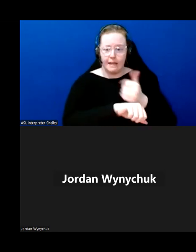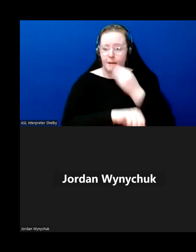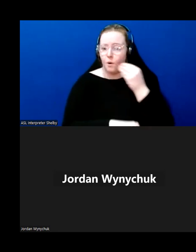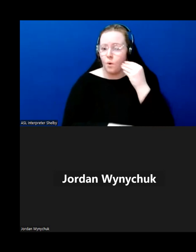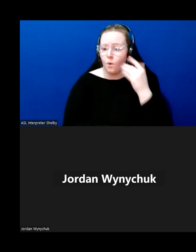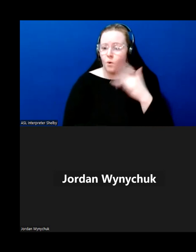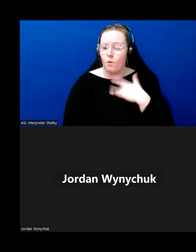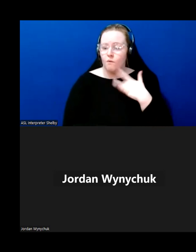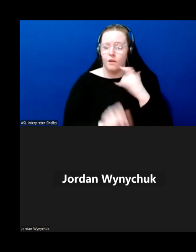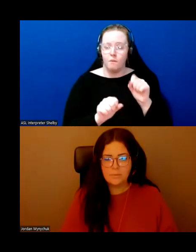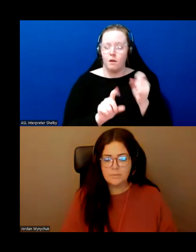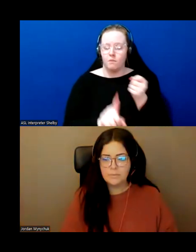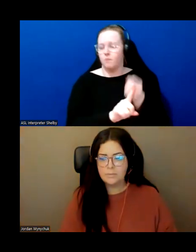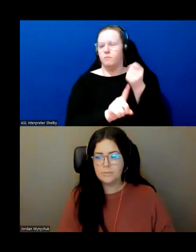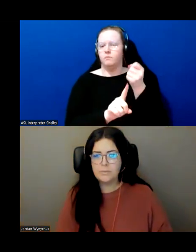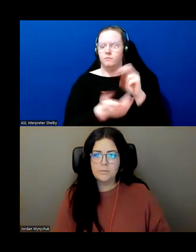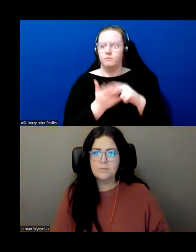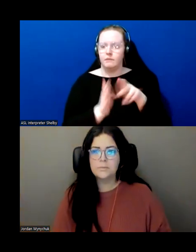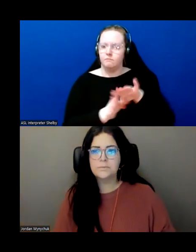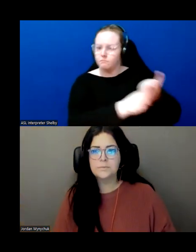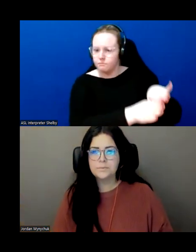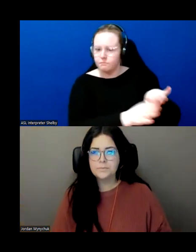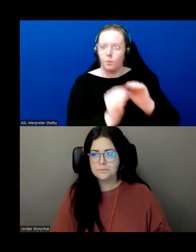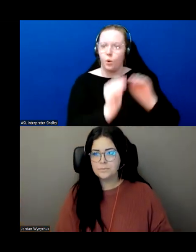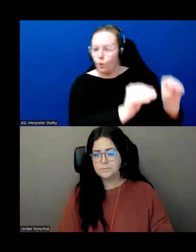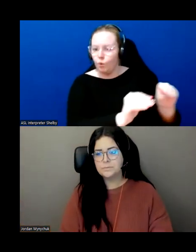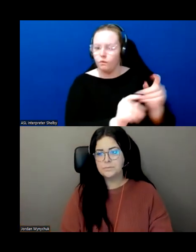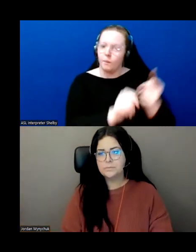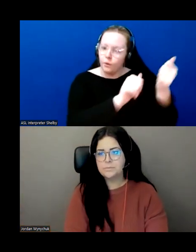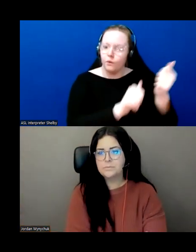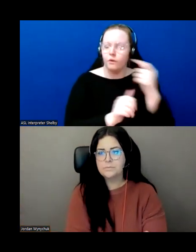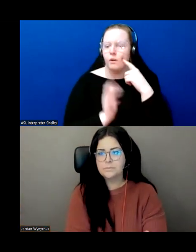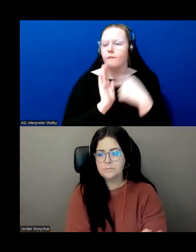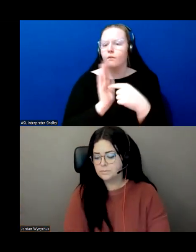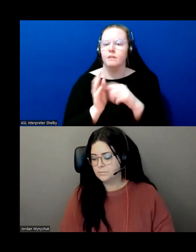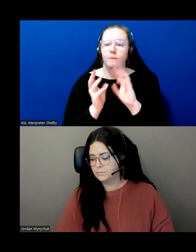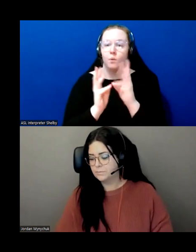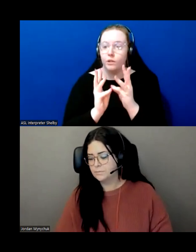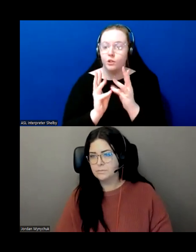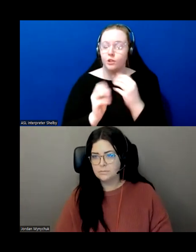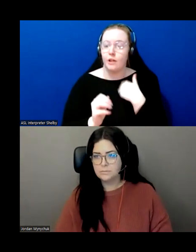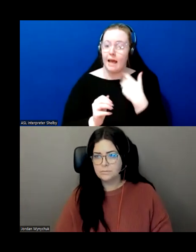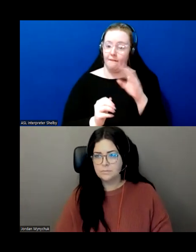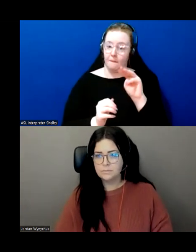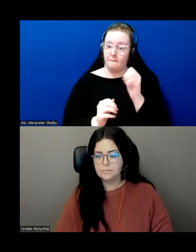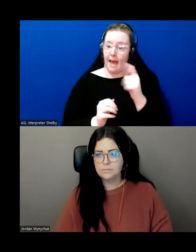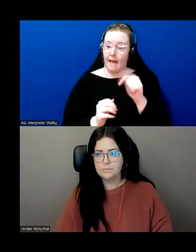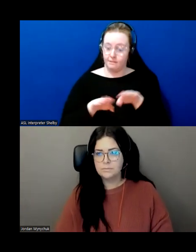pretty common sense uh stuff but uh you know in the winter we might have a few extra mats around uh